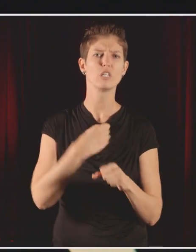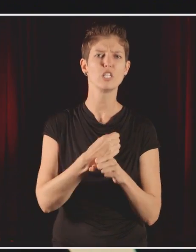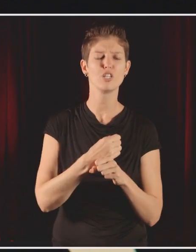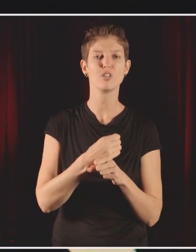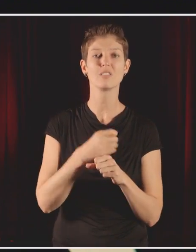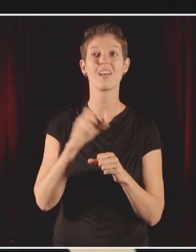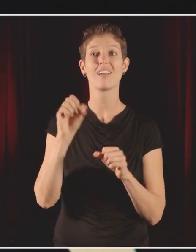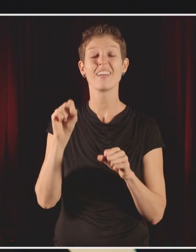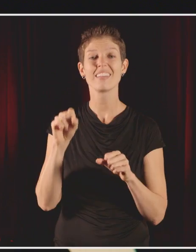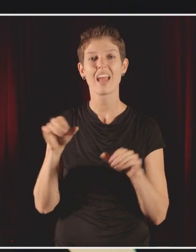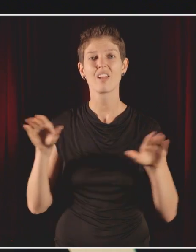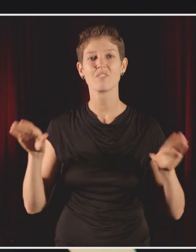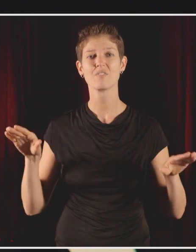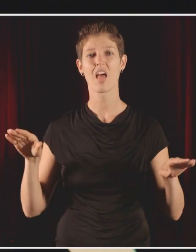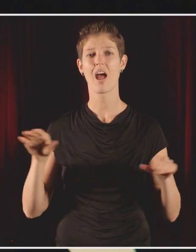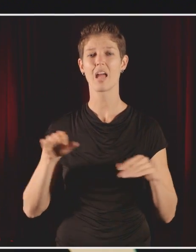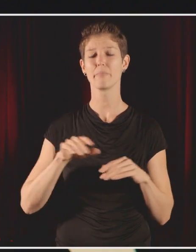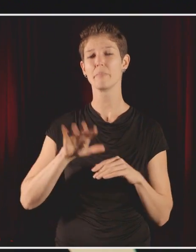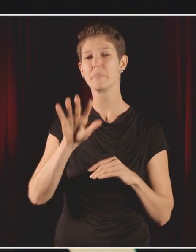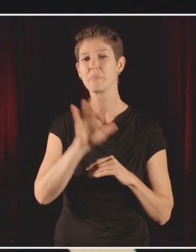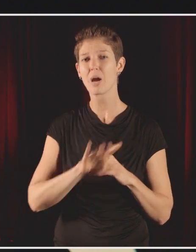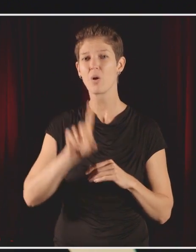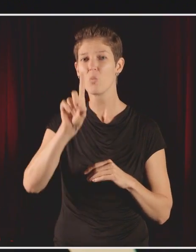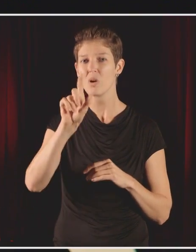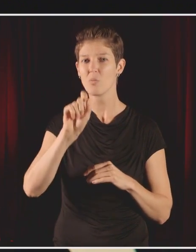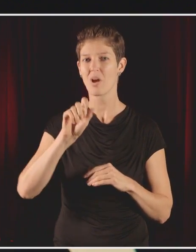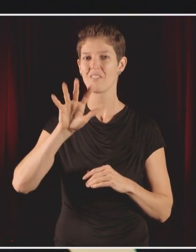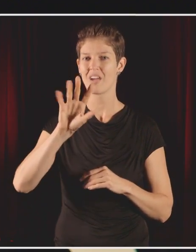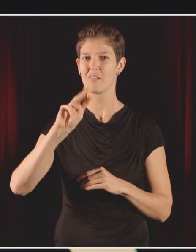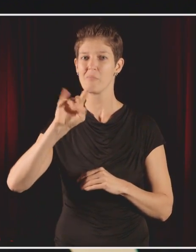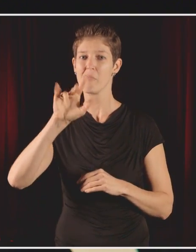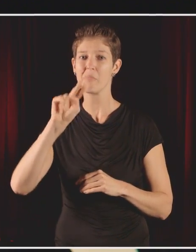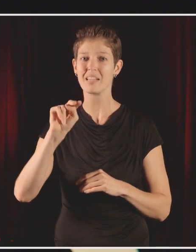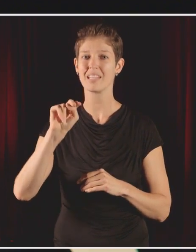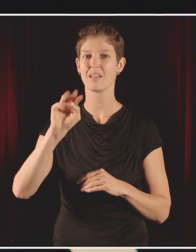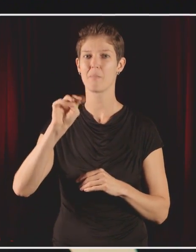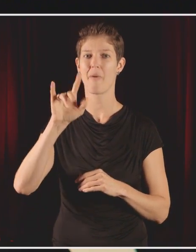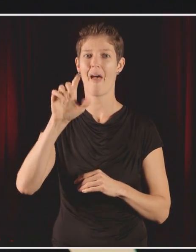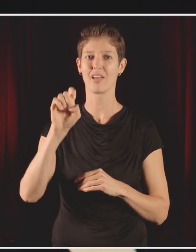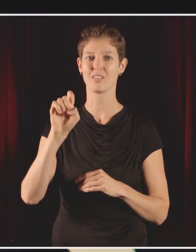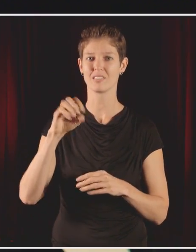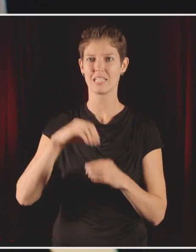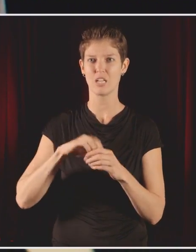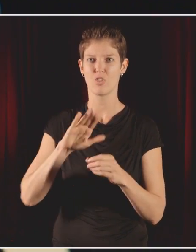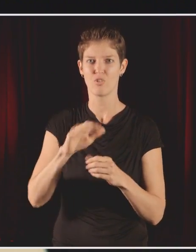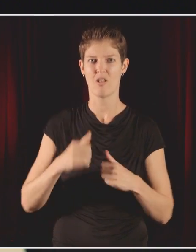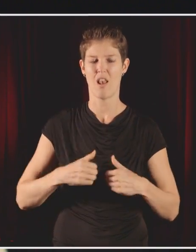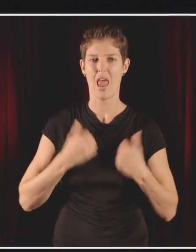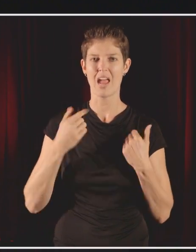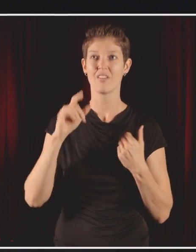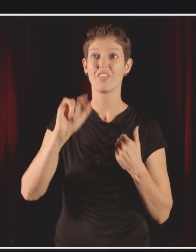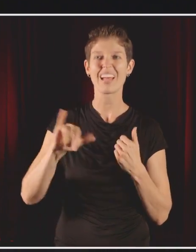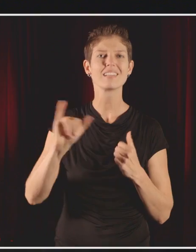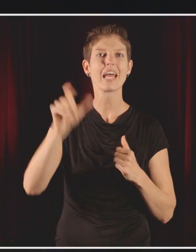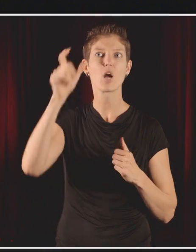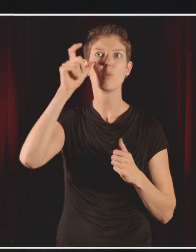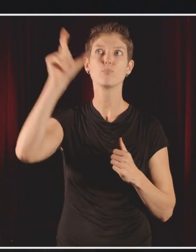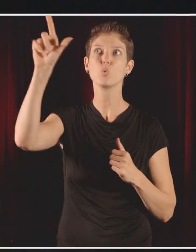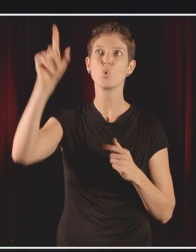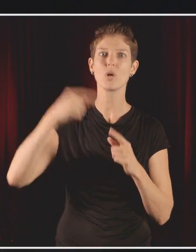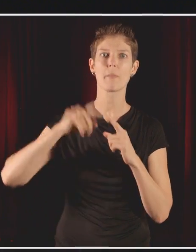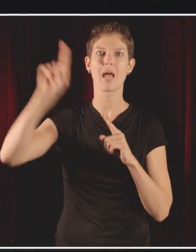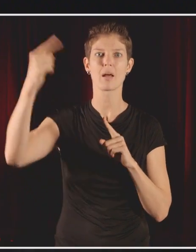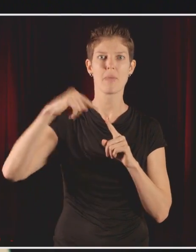back and forth three times. This is sort of funny because until 1822, we didn't really know where birds went when they